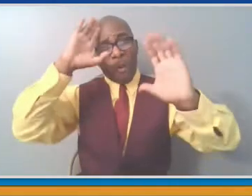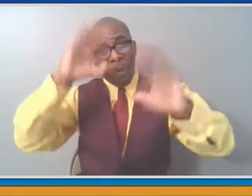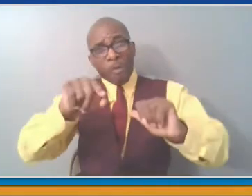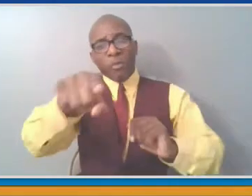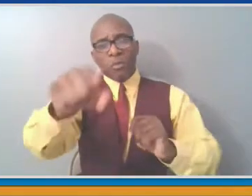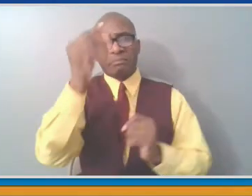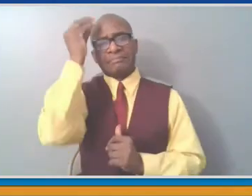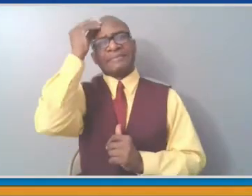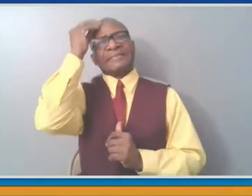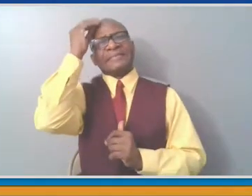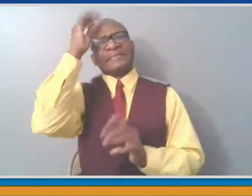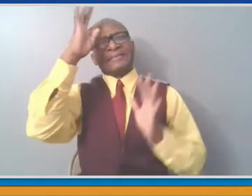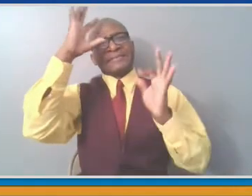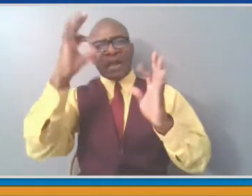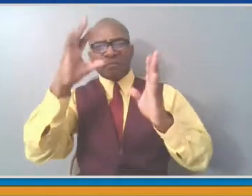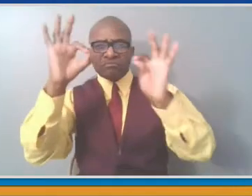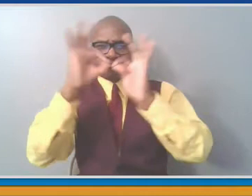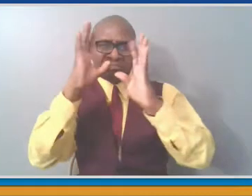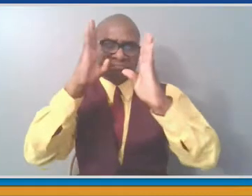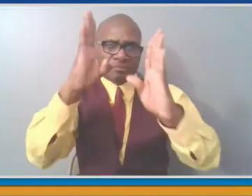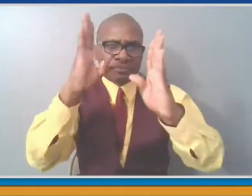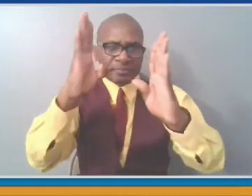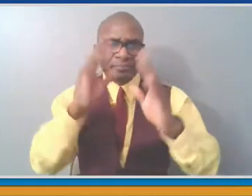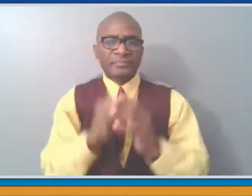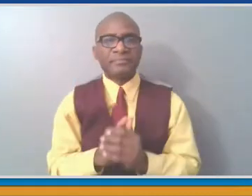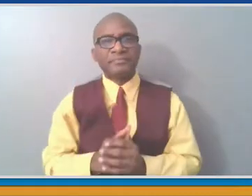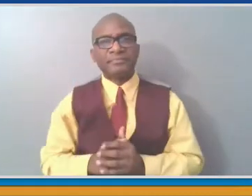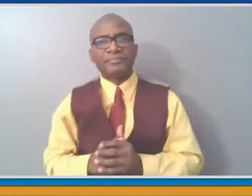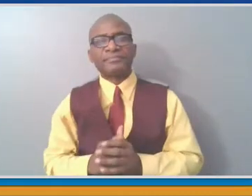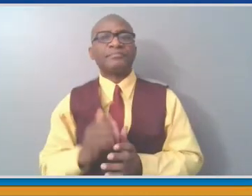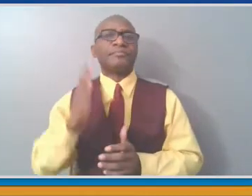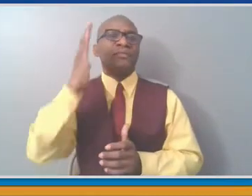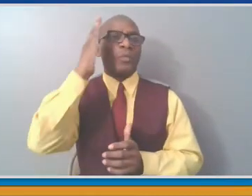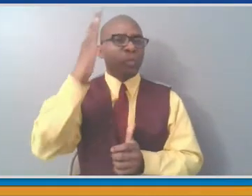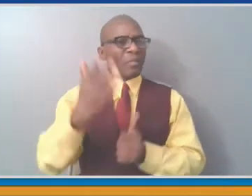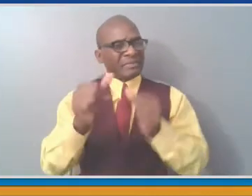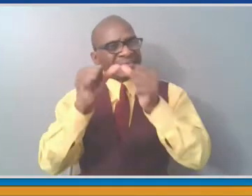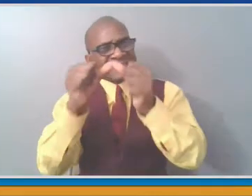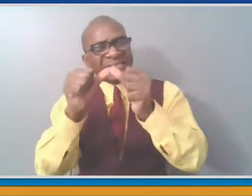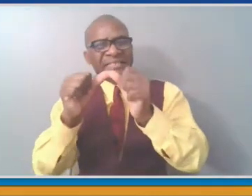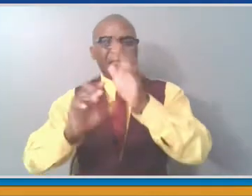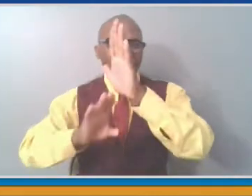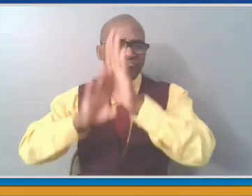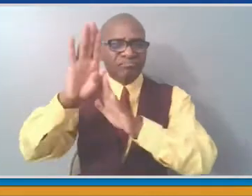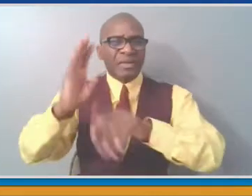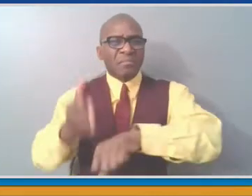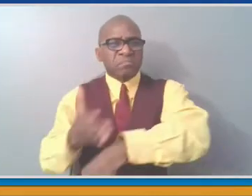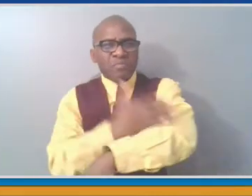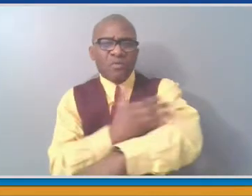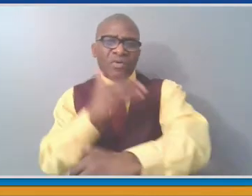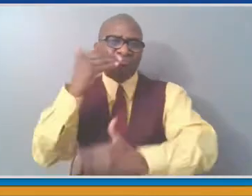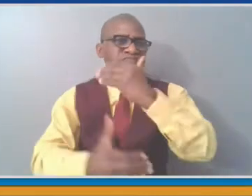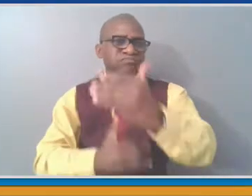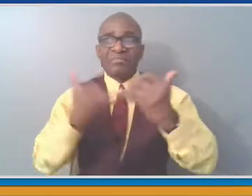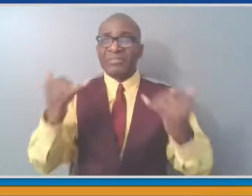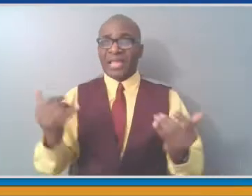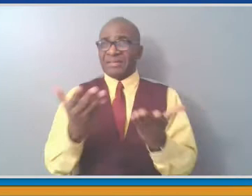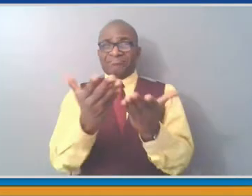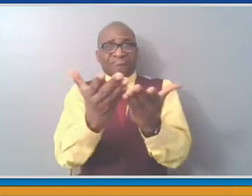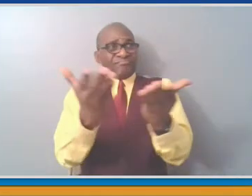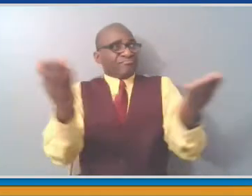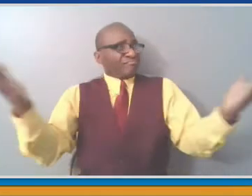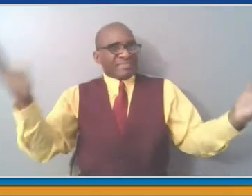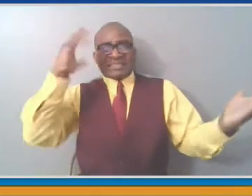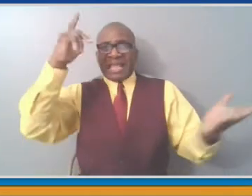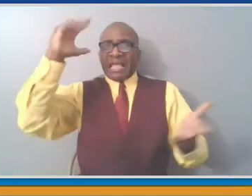There's no question we are moving in the right direction. Things are getting better. We have more work to do. But I'm very optimistic that as the year